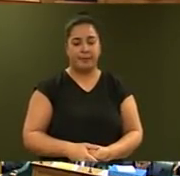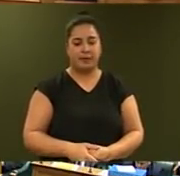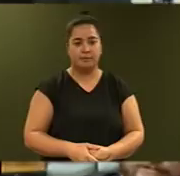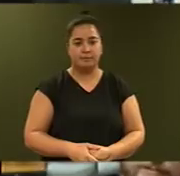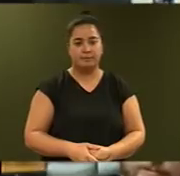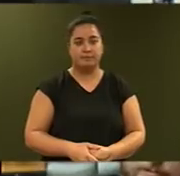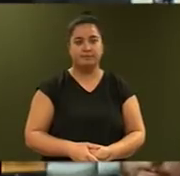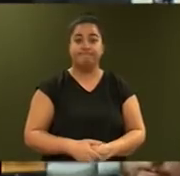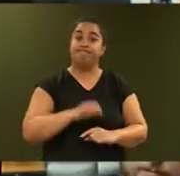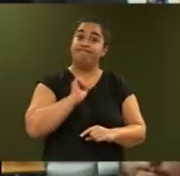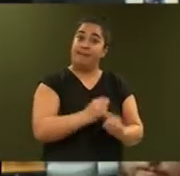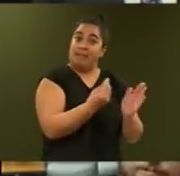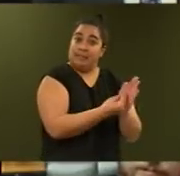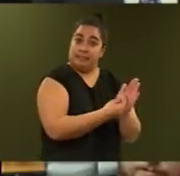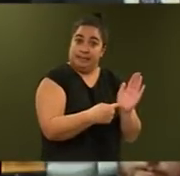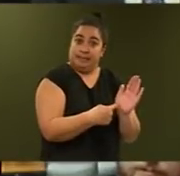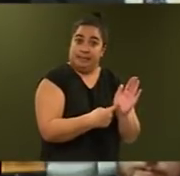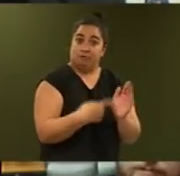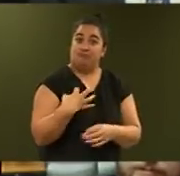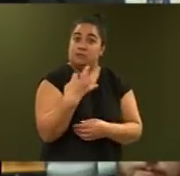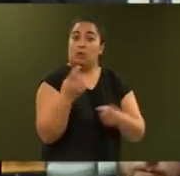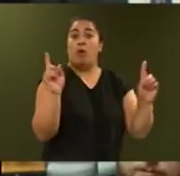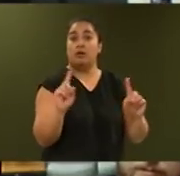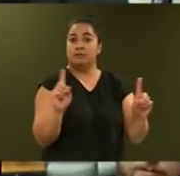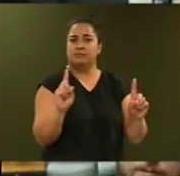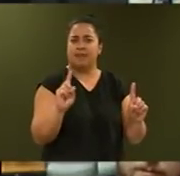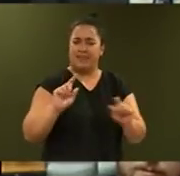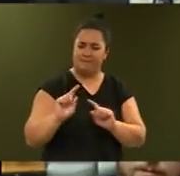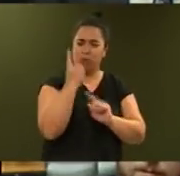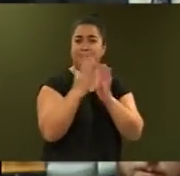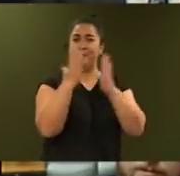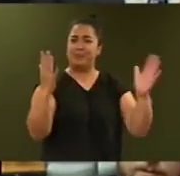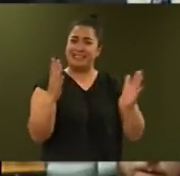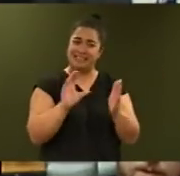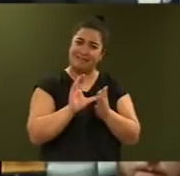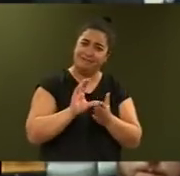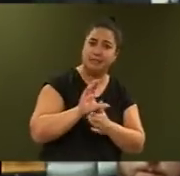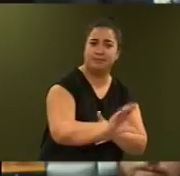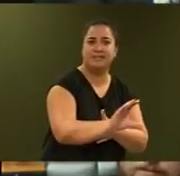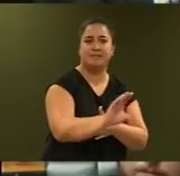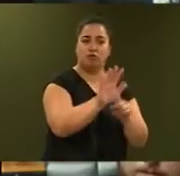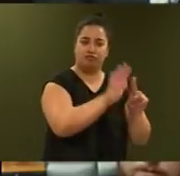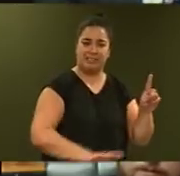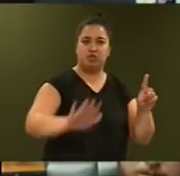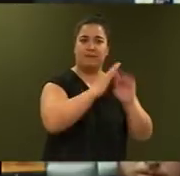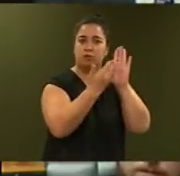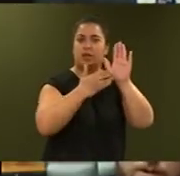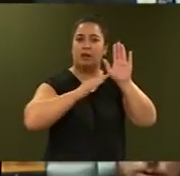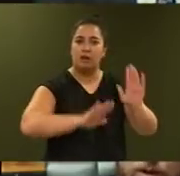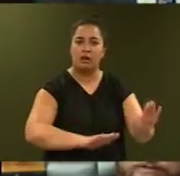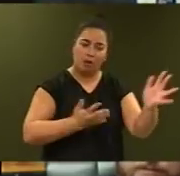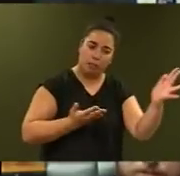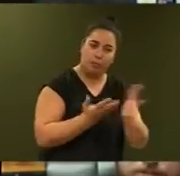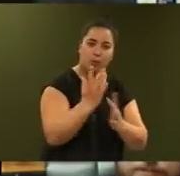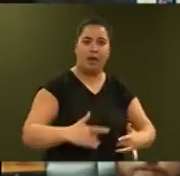This Fund represents the single biggest investment in the regions of New Zealand in our lifetimes.